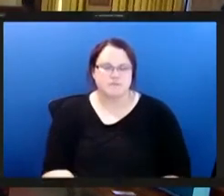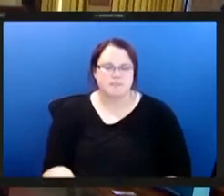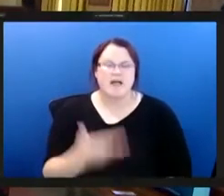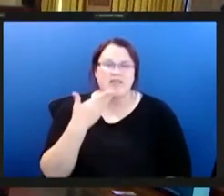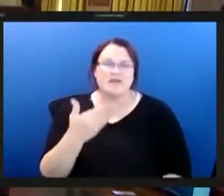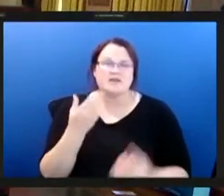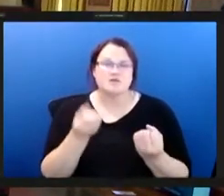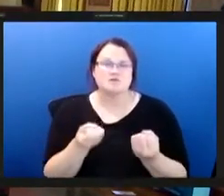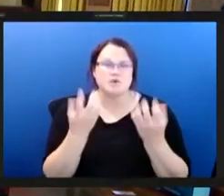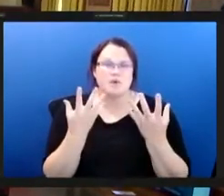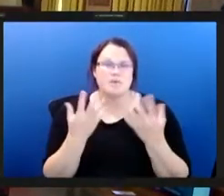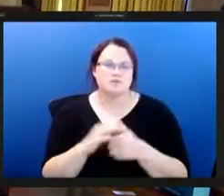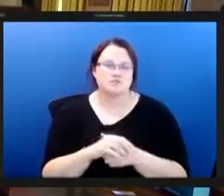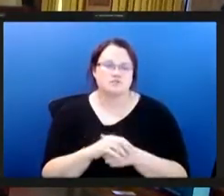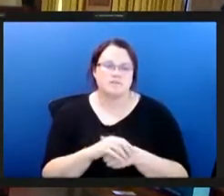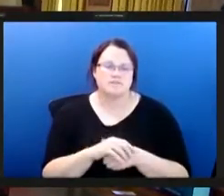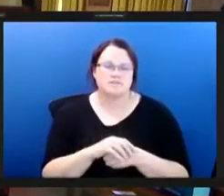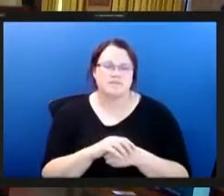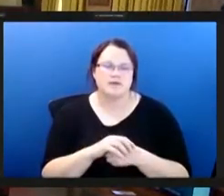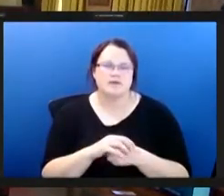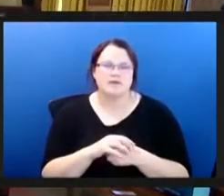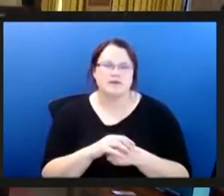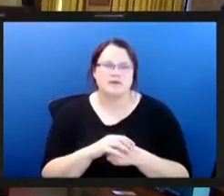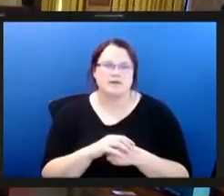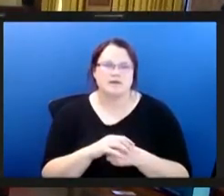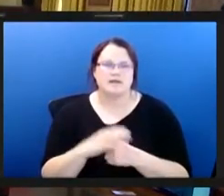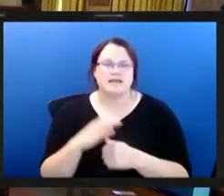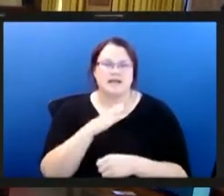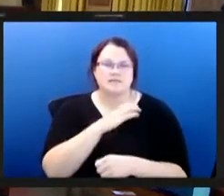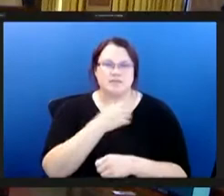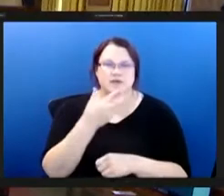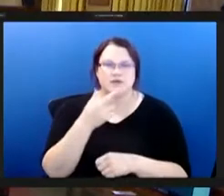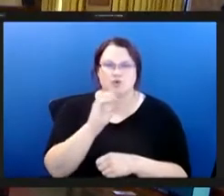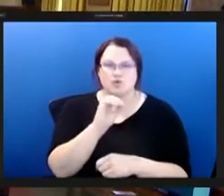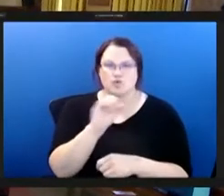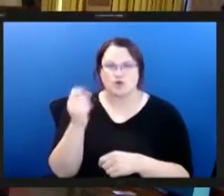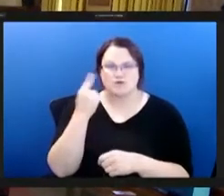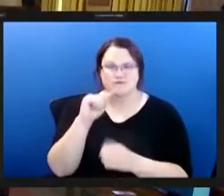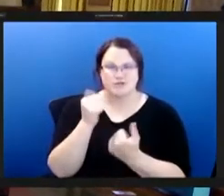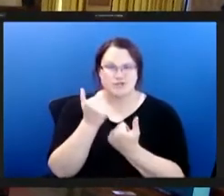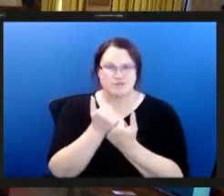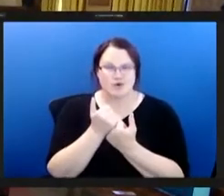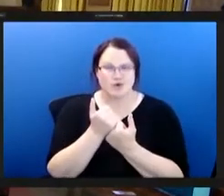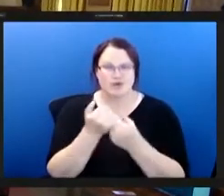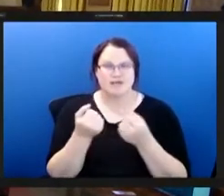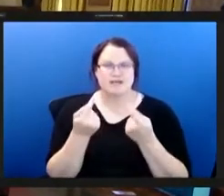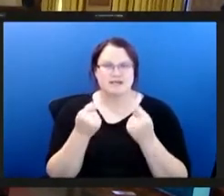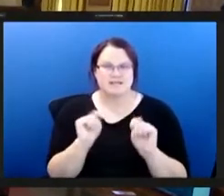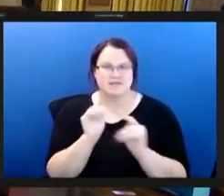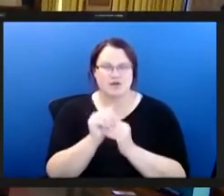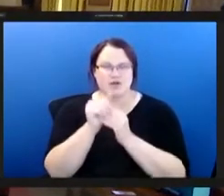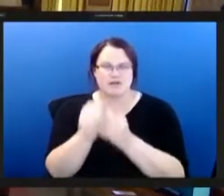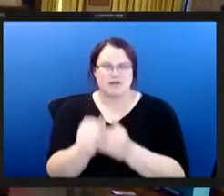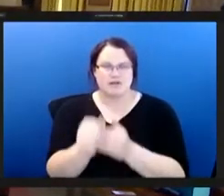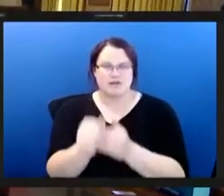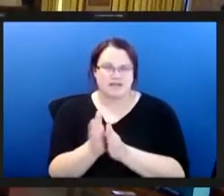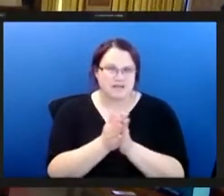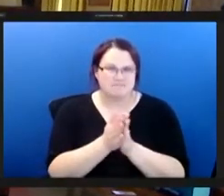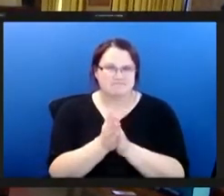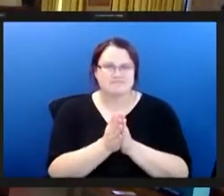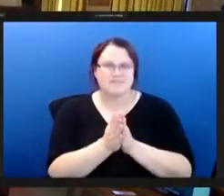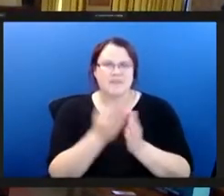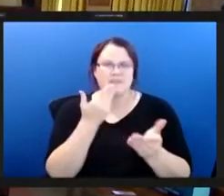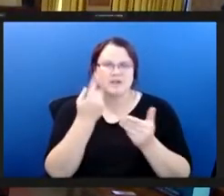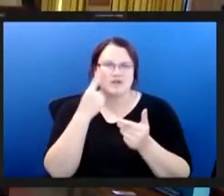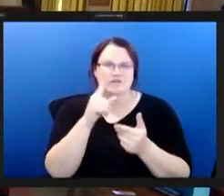so much um for supporting this effort leading this effort thanks to all here who have contributed